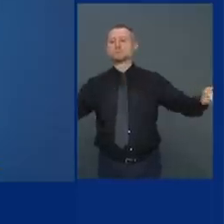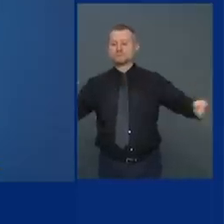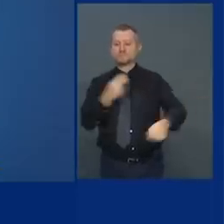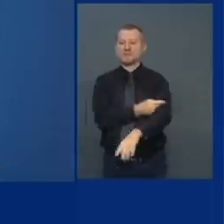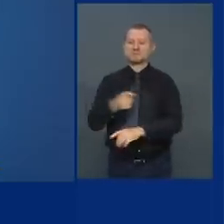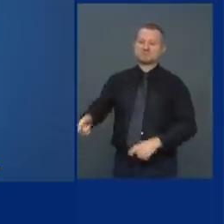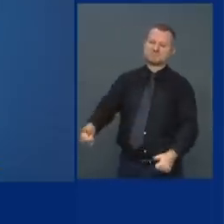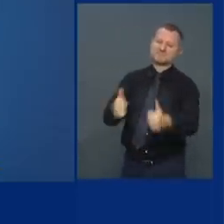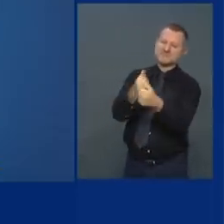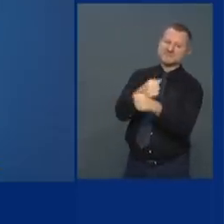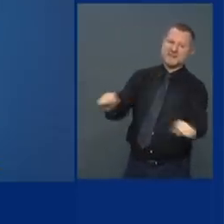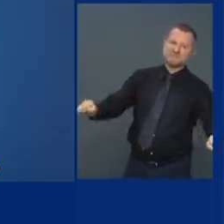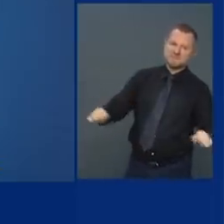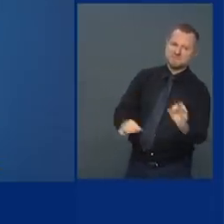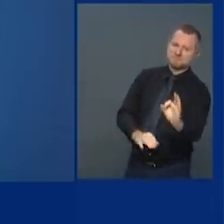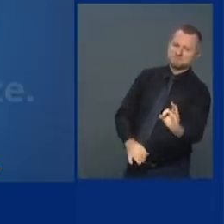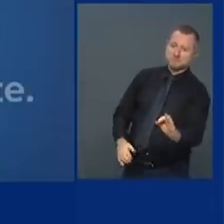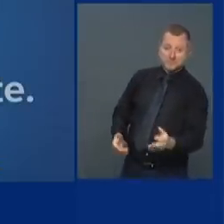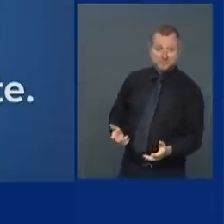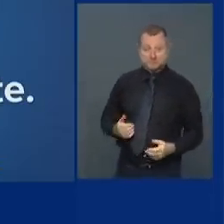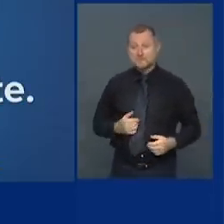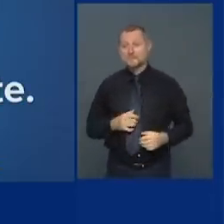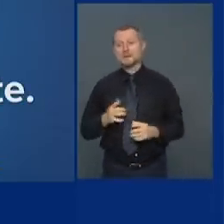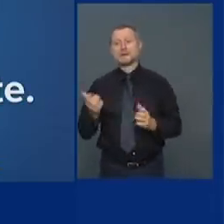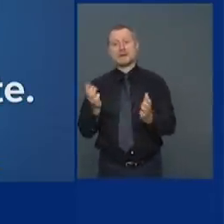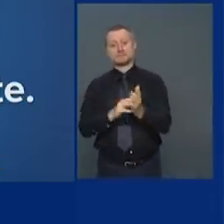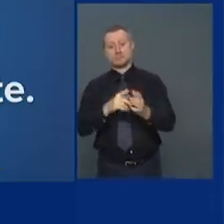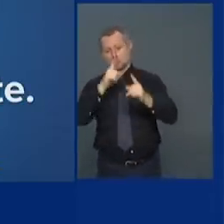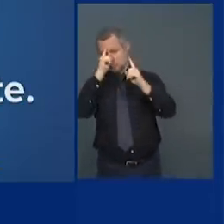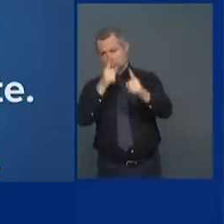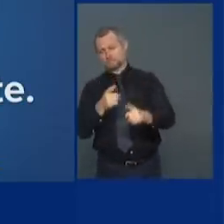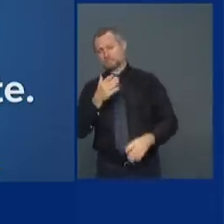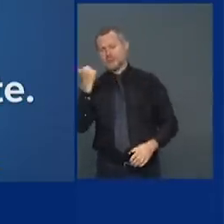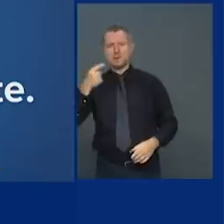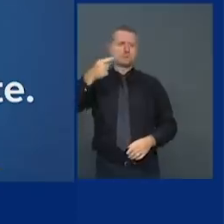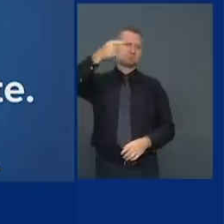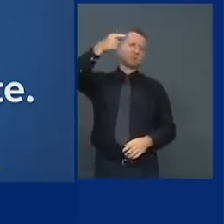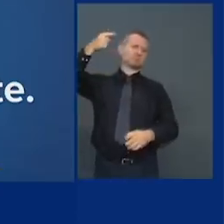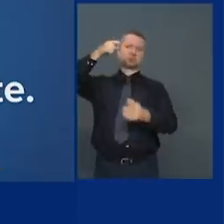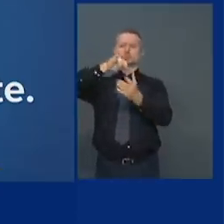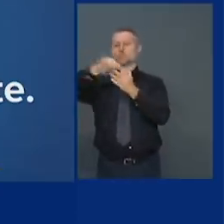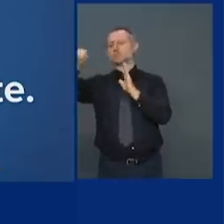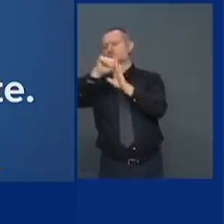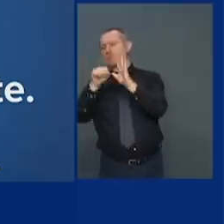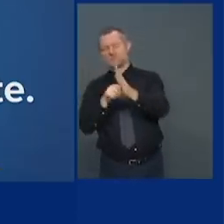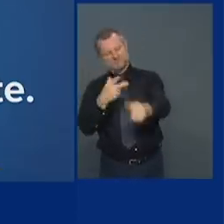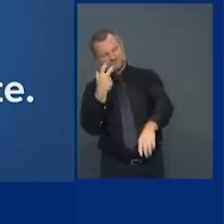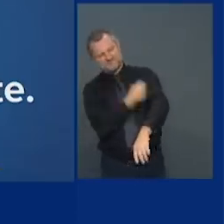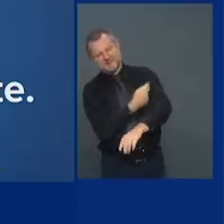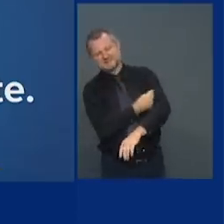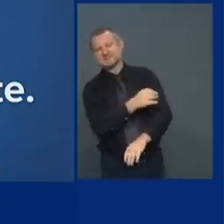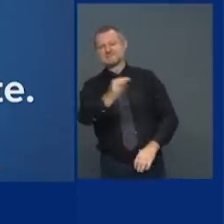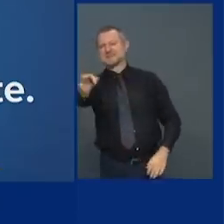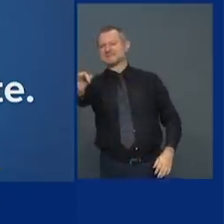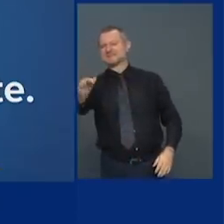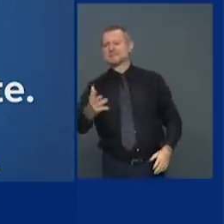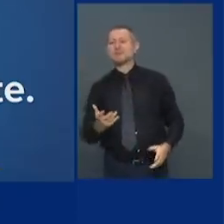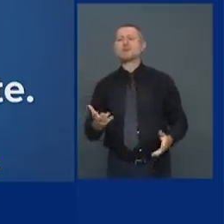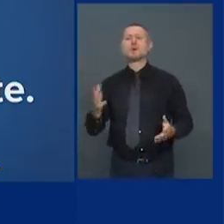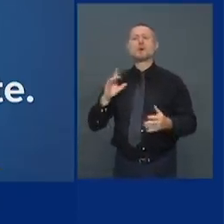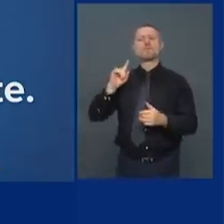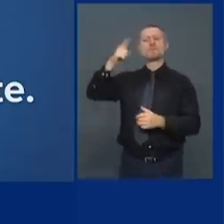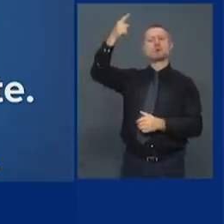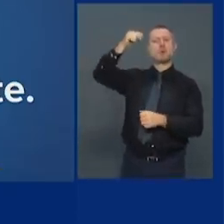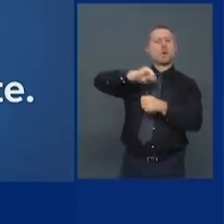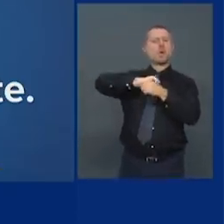again we want to have the best vaccination program in the nation be the first covid free state think of all the lives you'll save if you're the